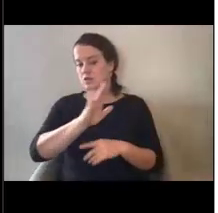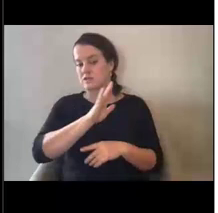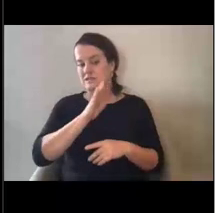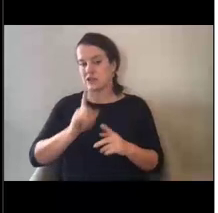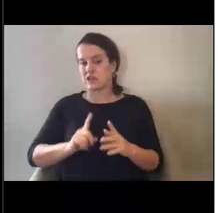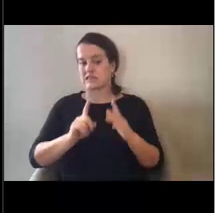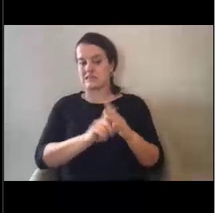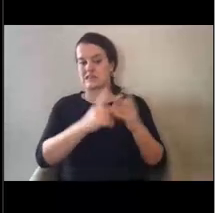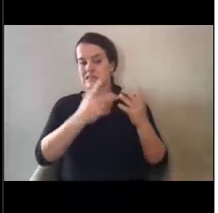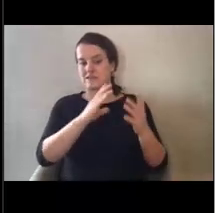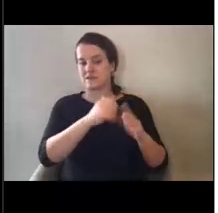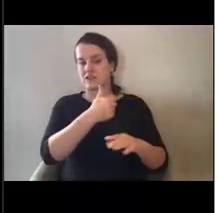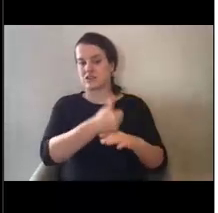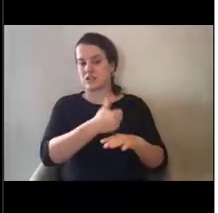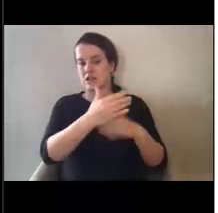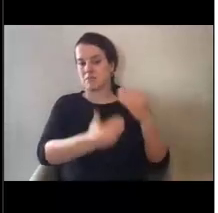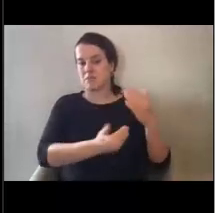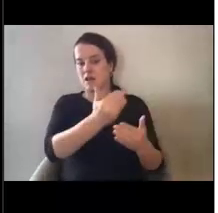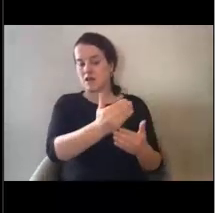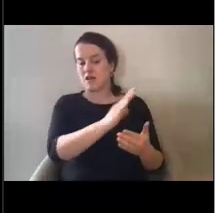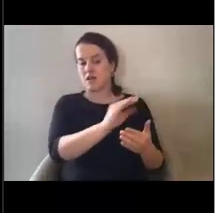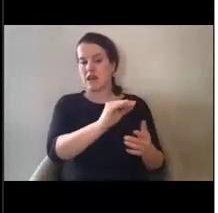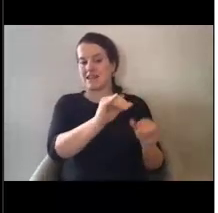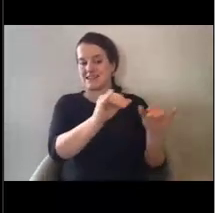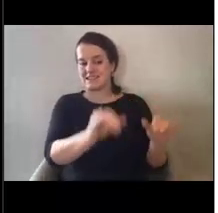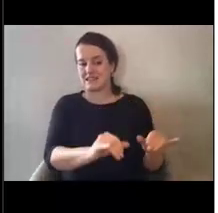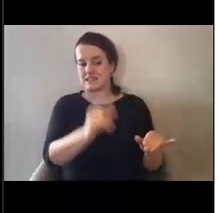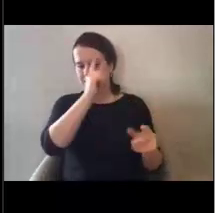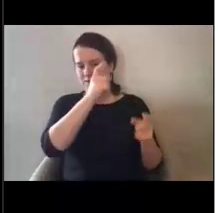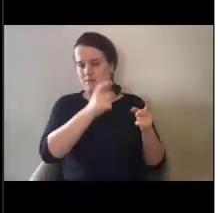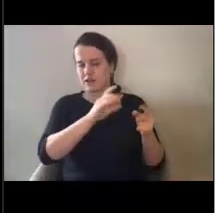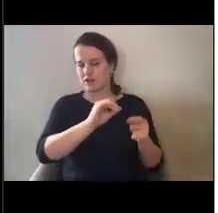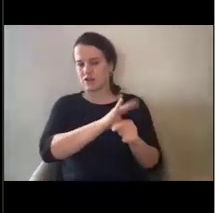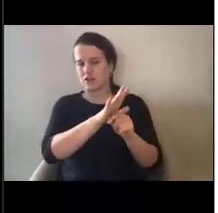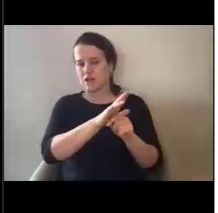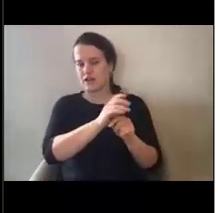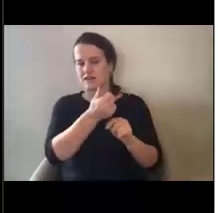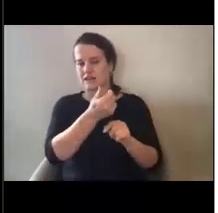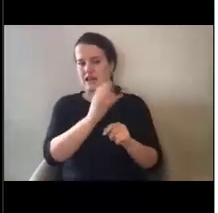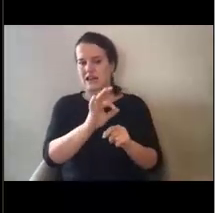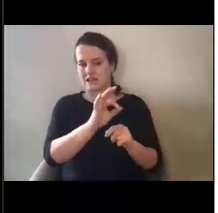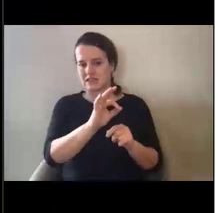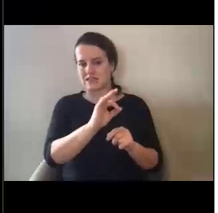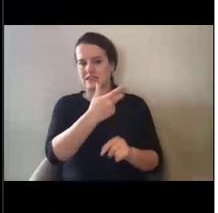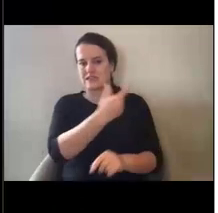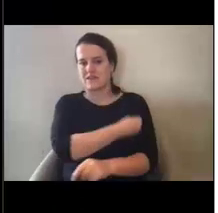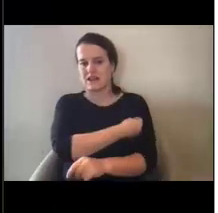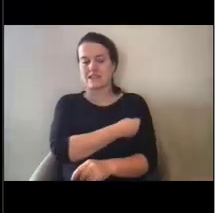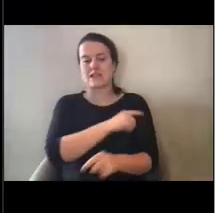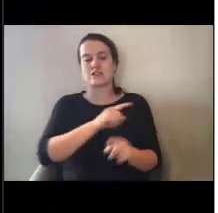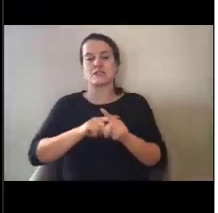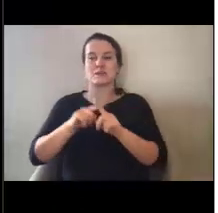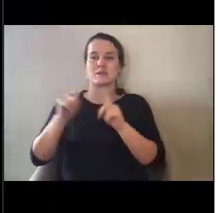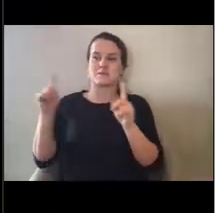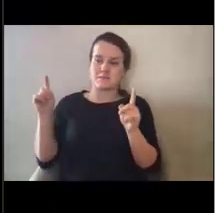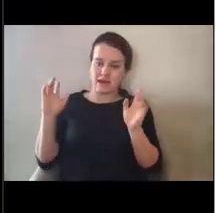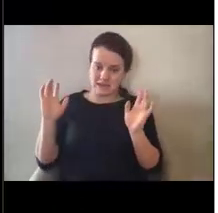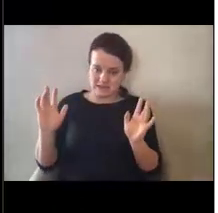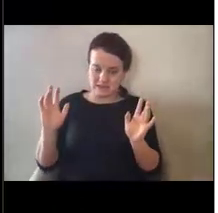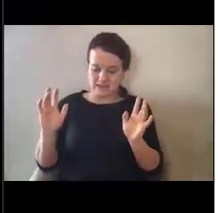and processes, uh, for managing their COVID-19 vaccination efforts. however, um,